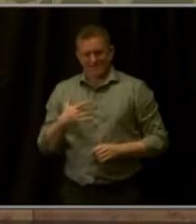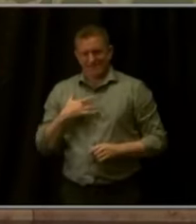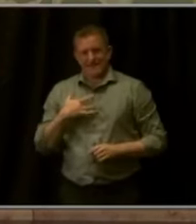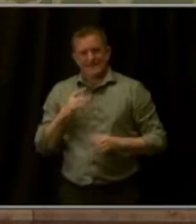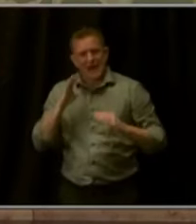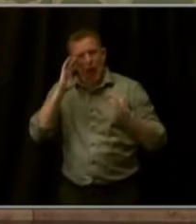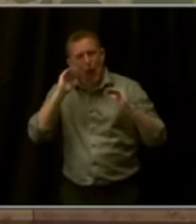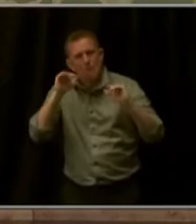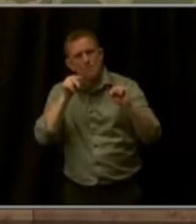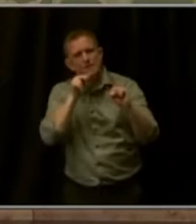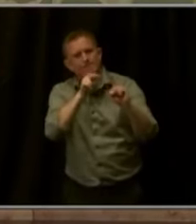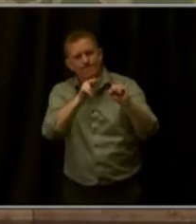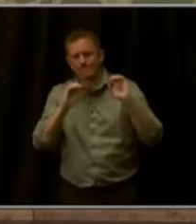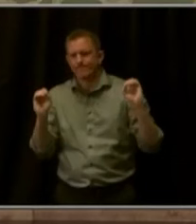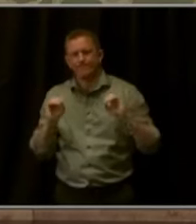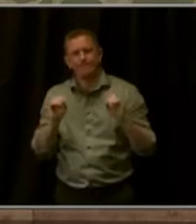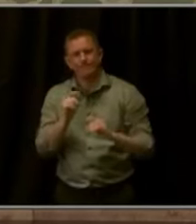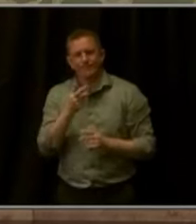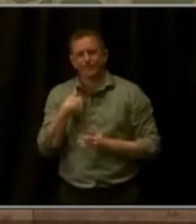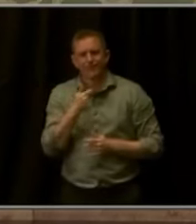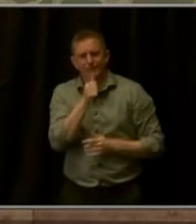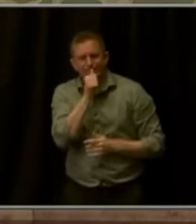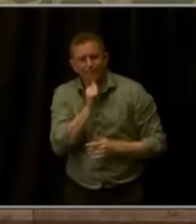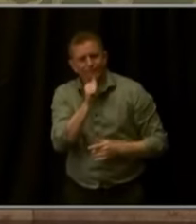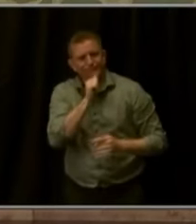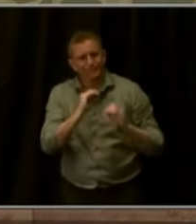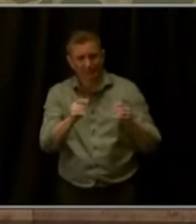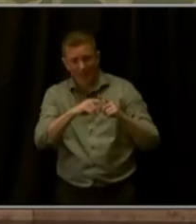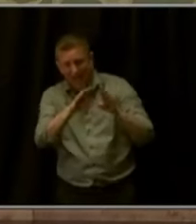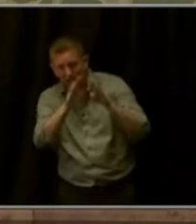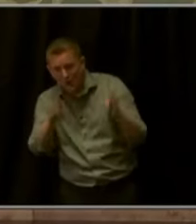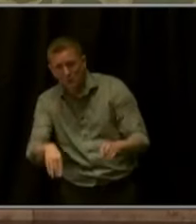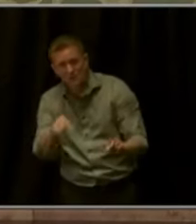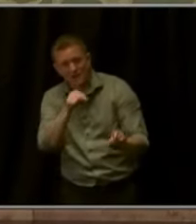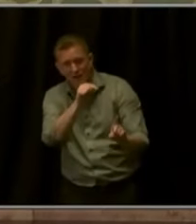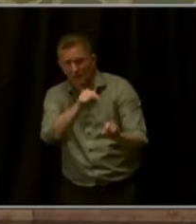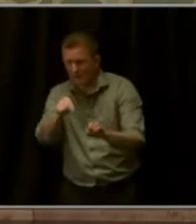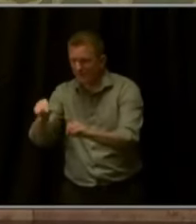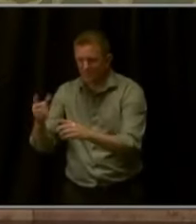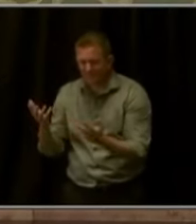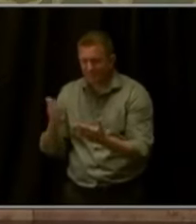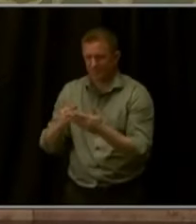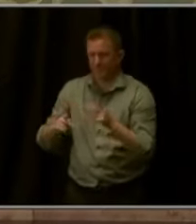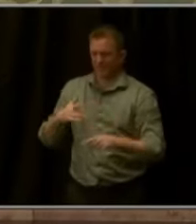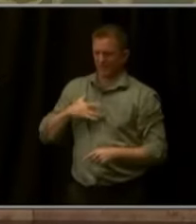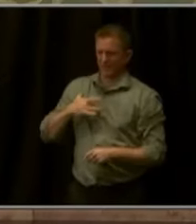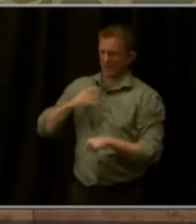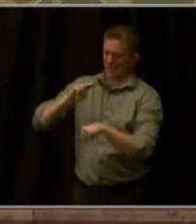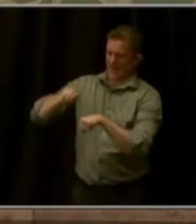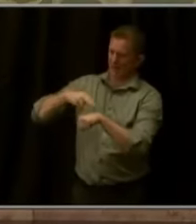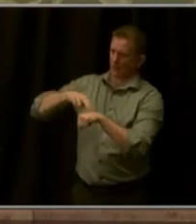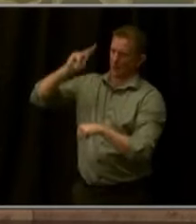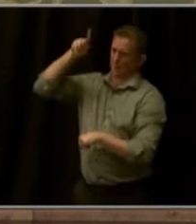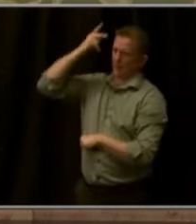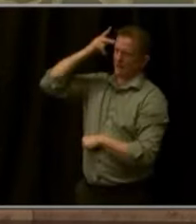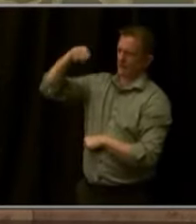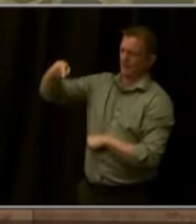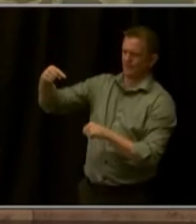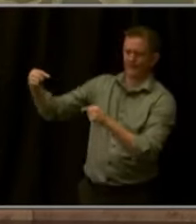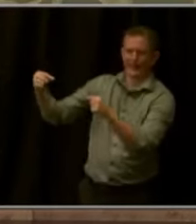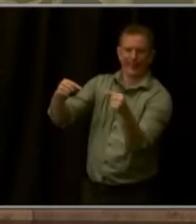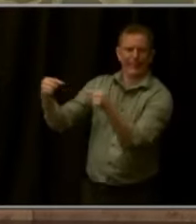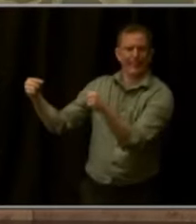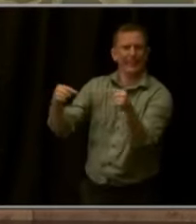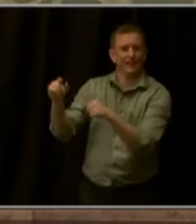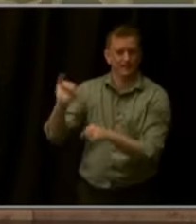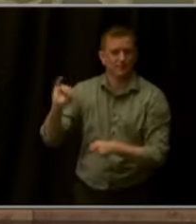that's on par in some ways with how people feel about the divisiveness of our national politics. Since the start of 2022,